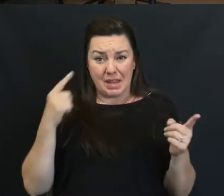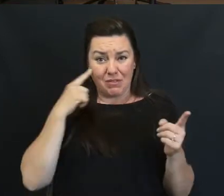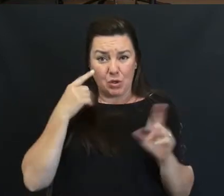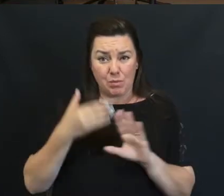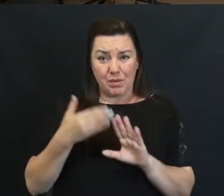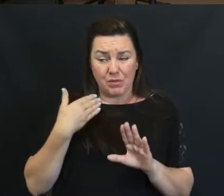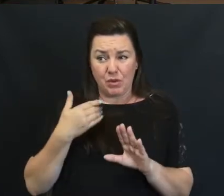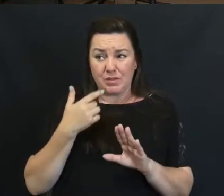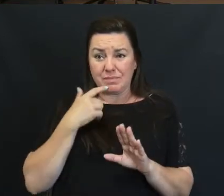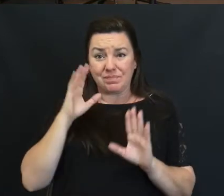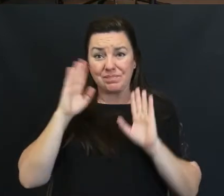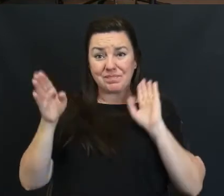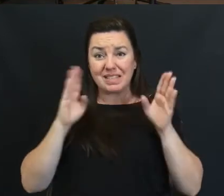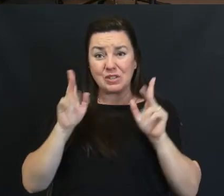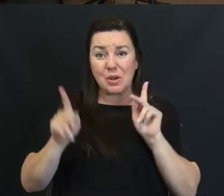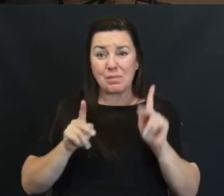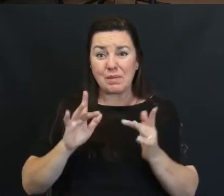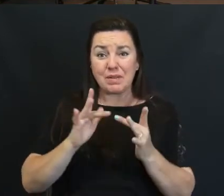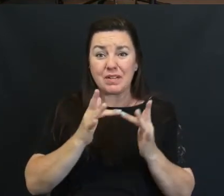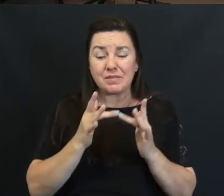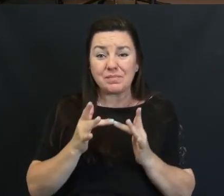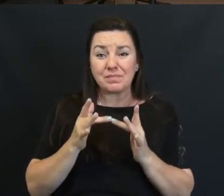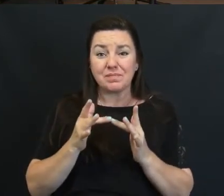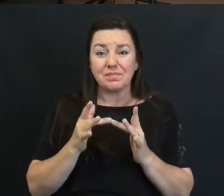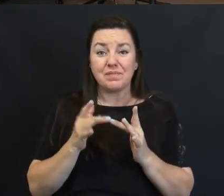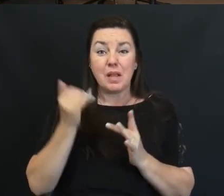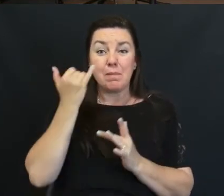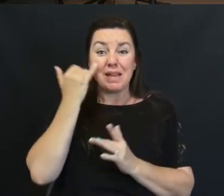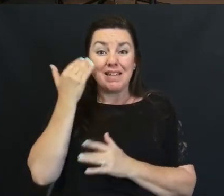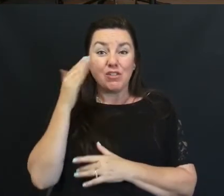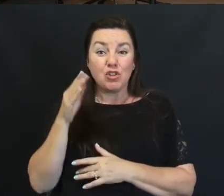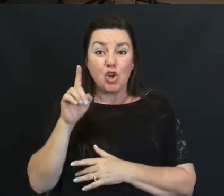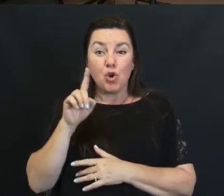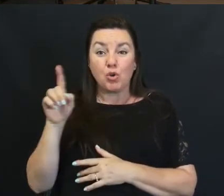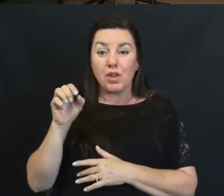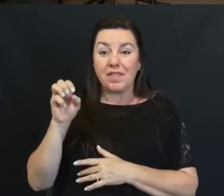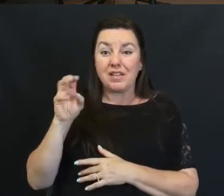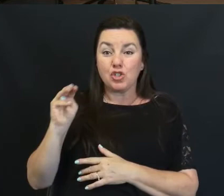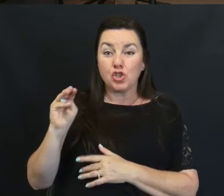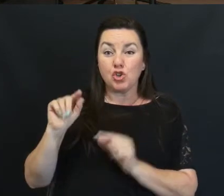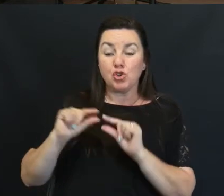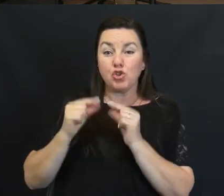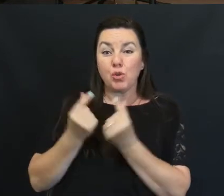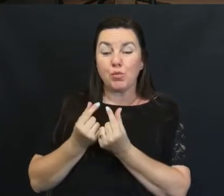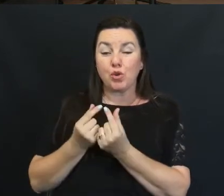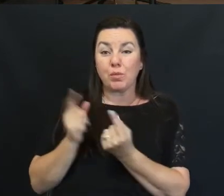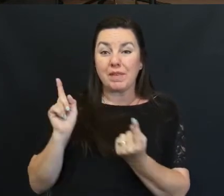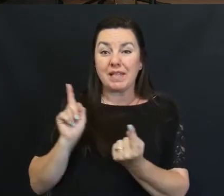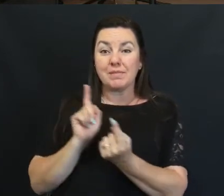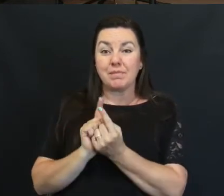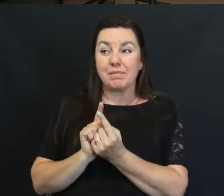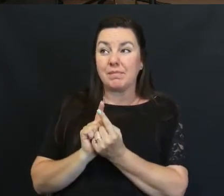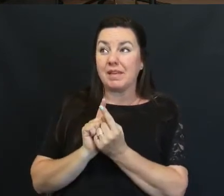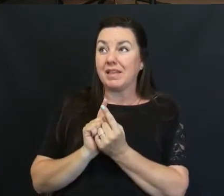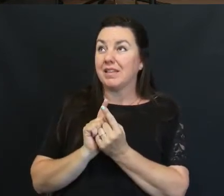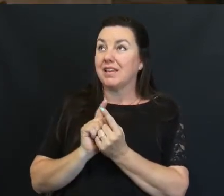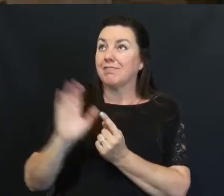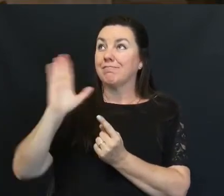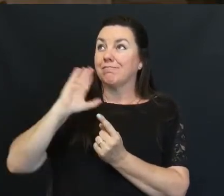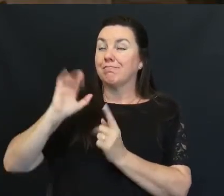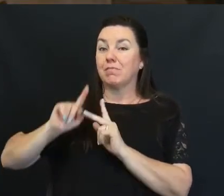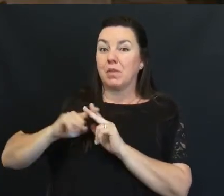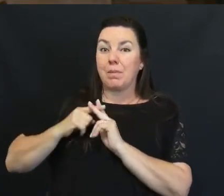Say hello To our people Online But if you Don't know There is a Zoom group That has been Meeting Since the Beginning